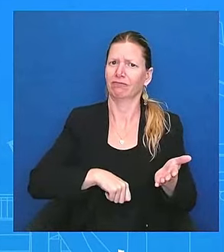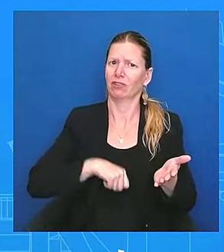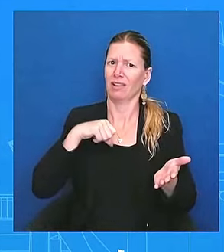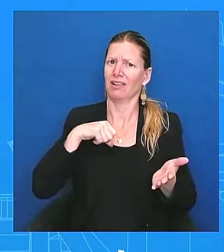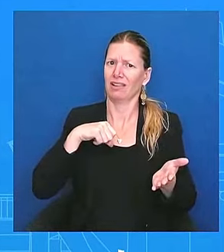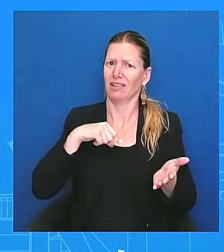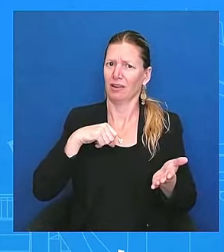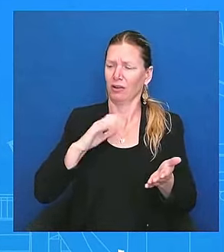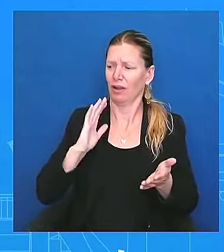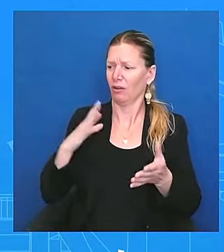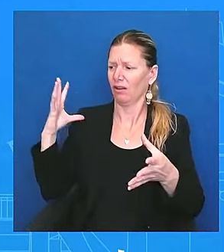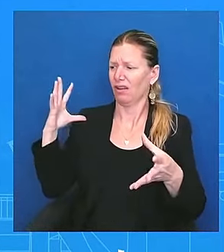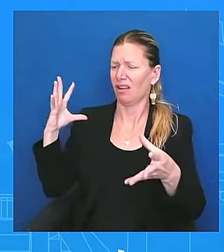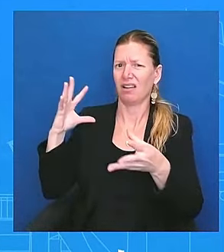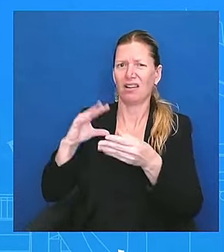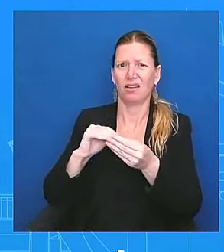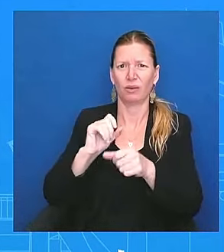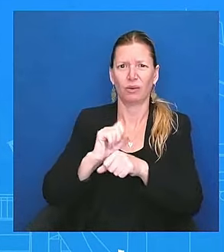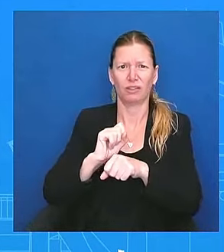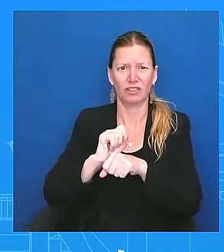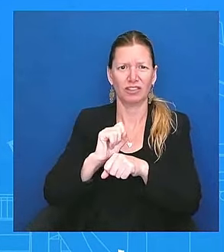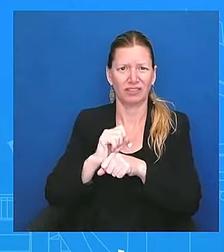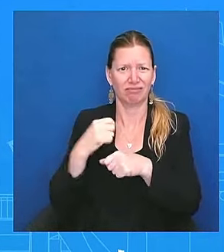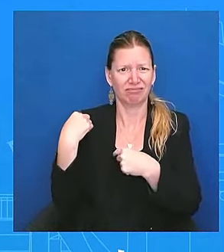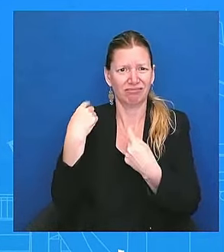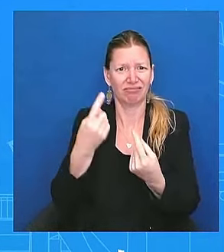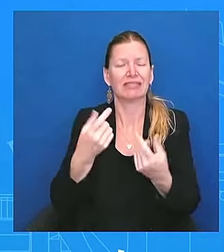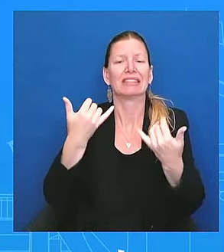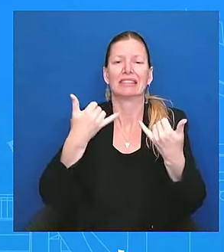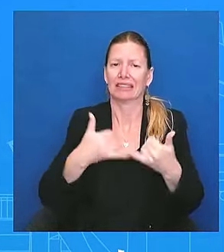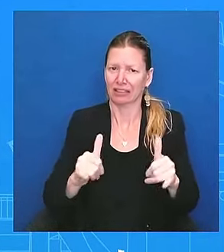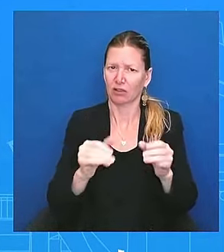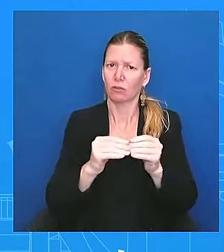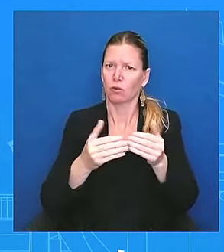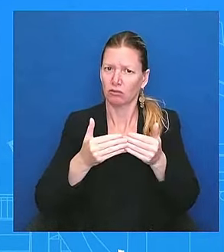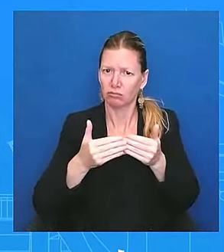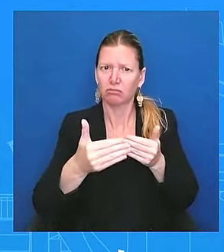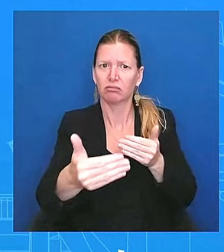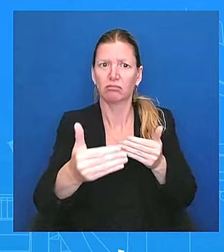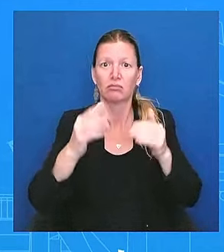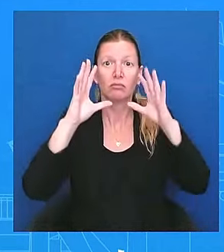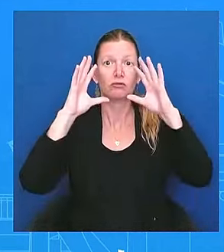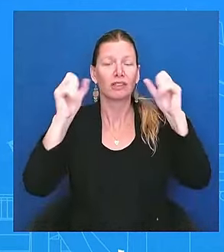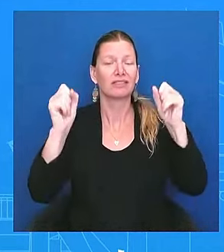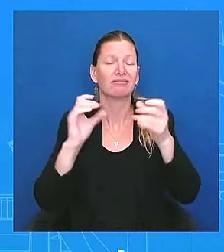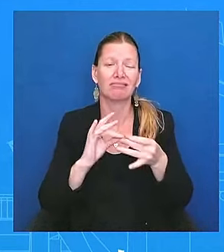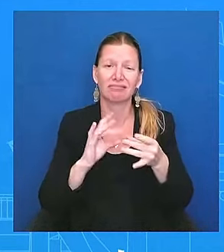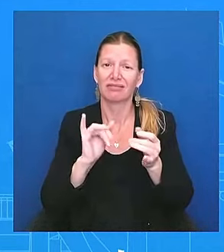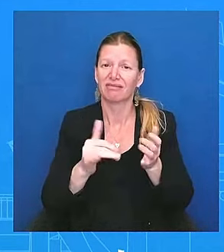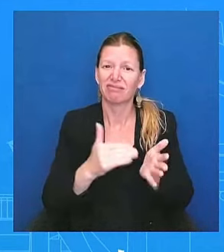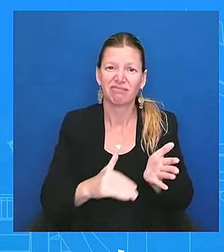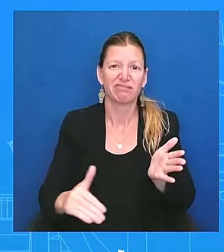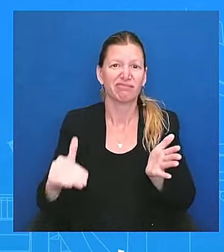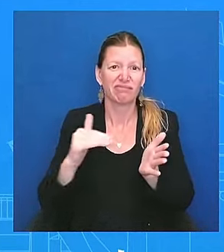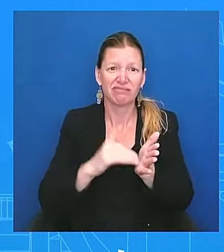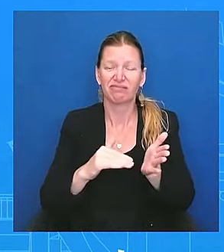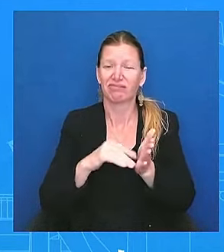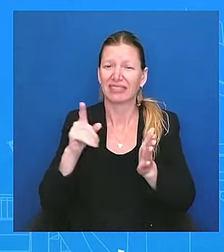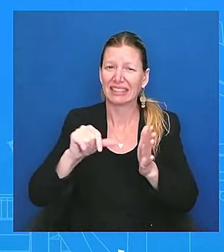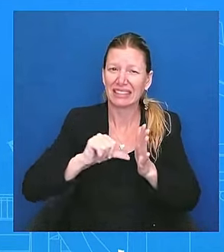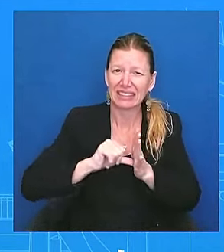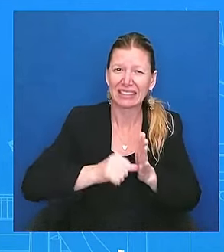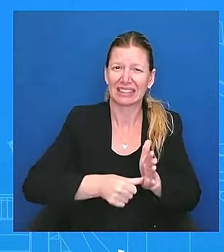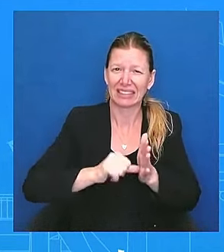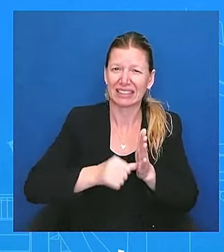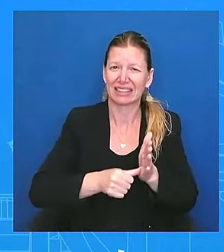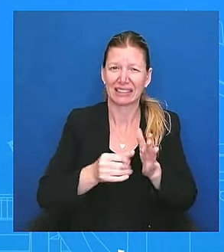all the time. He conveyed the importance of executing on our mission. He talked about the importance of coming together as a team and